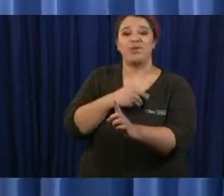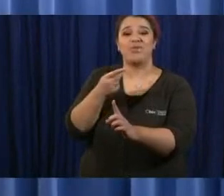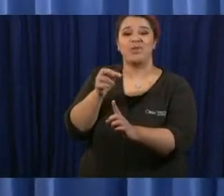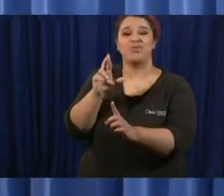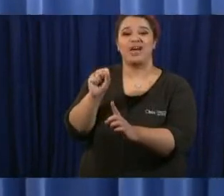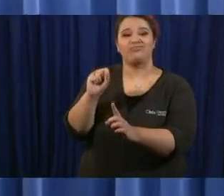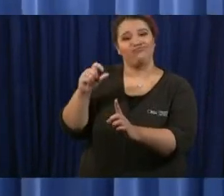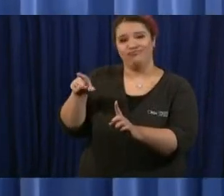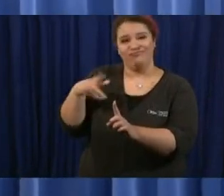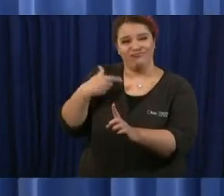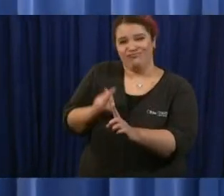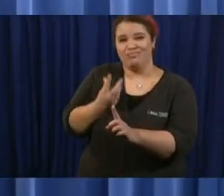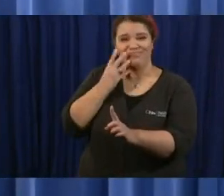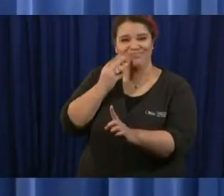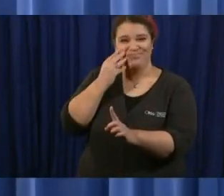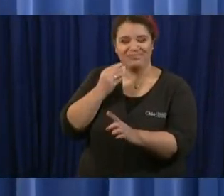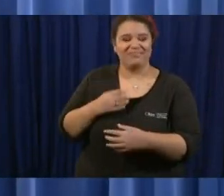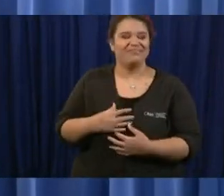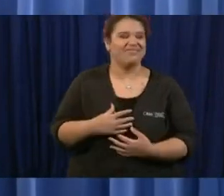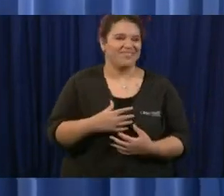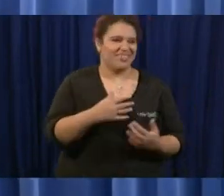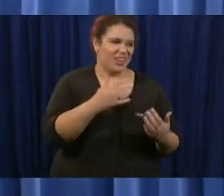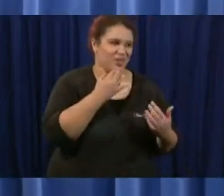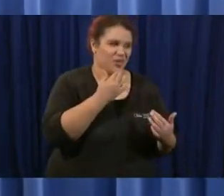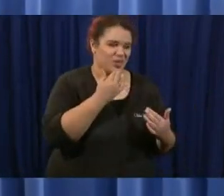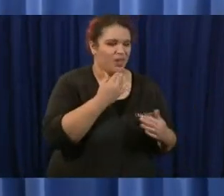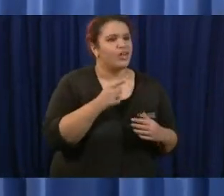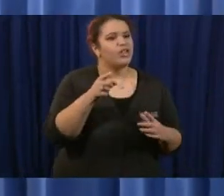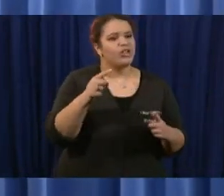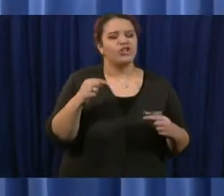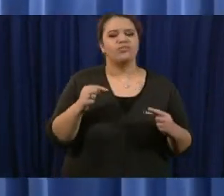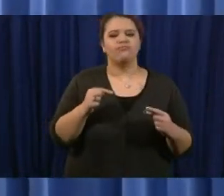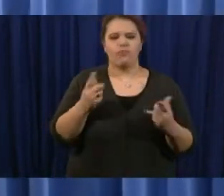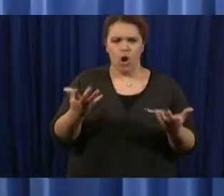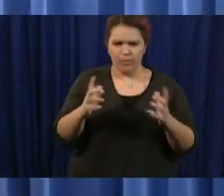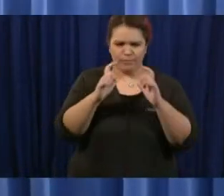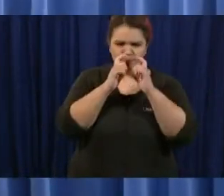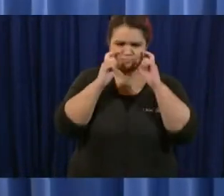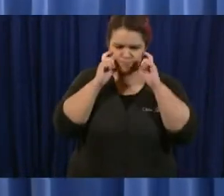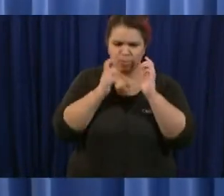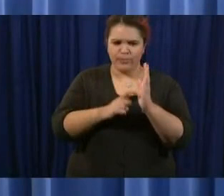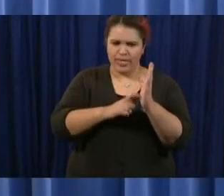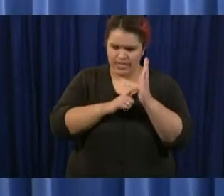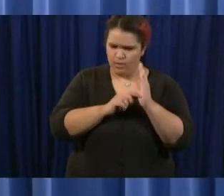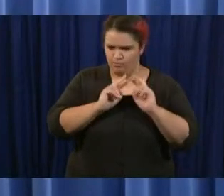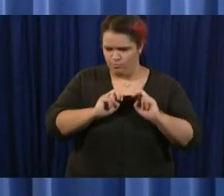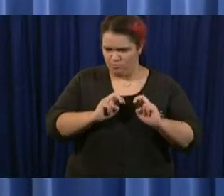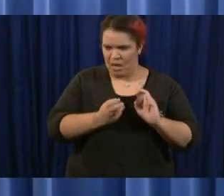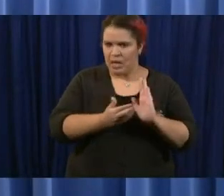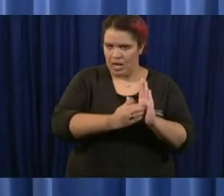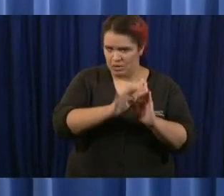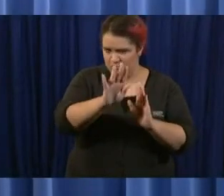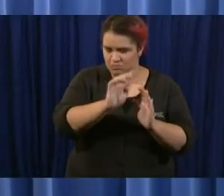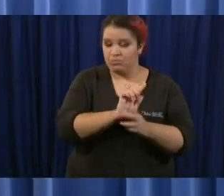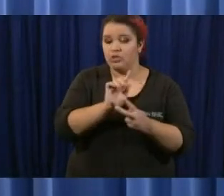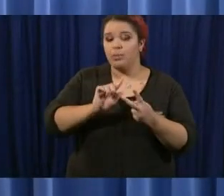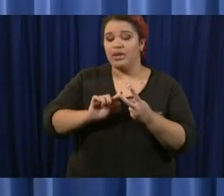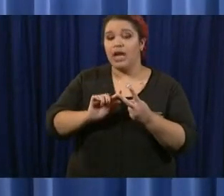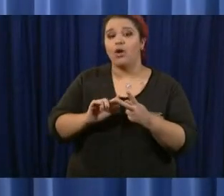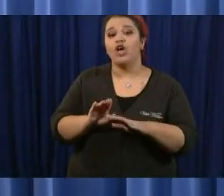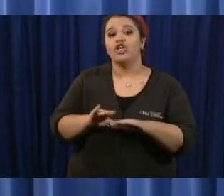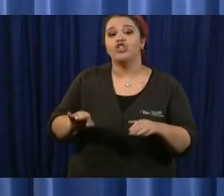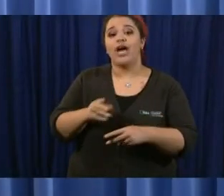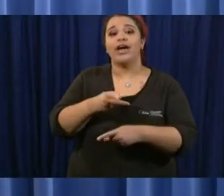and done a course correction on uh the mask mandate i wanted to see if you had figured out yet what to do about child care i asked the question on behalf of monica